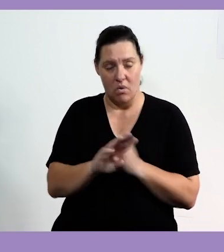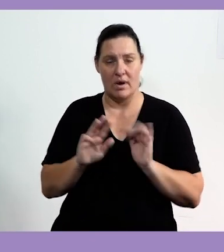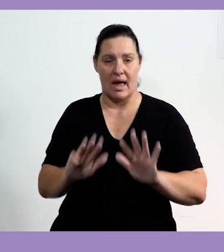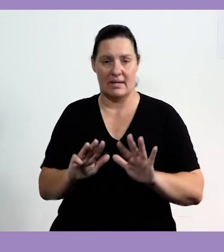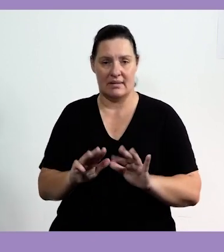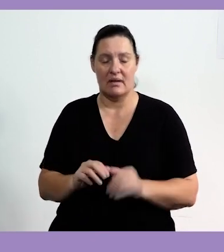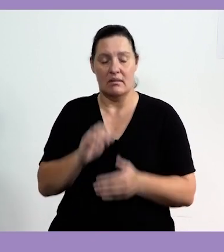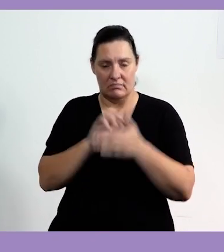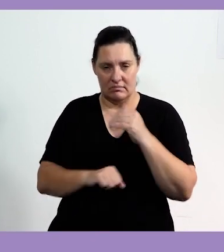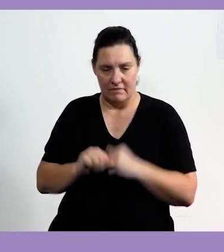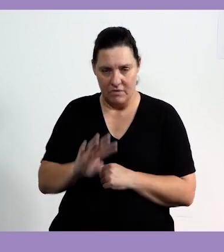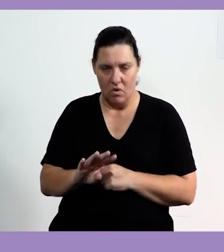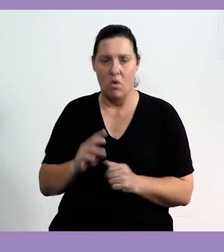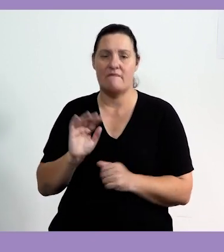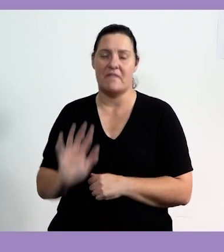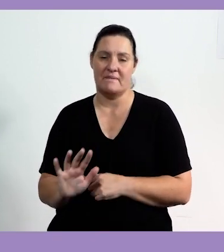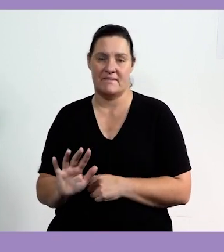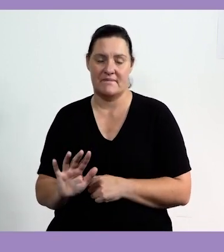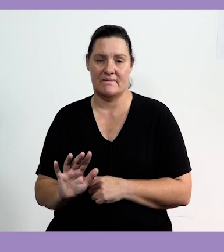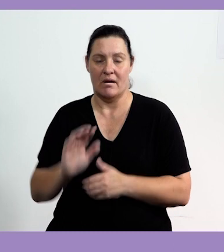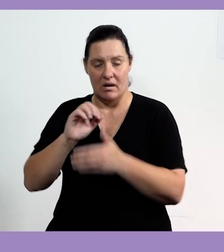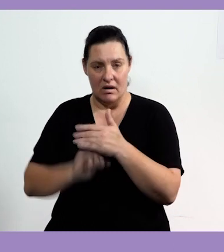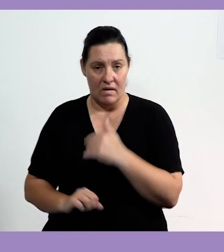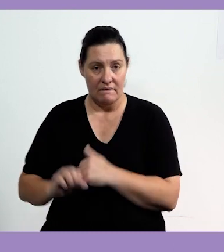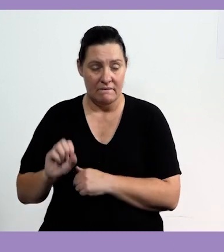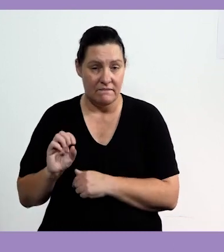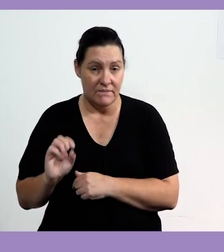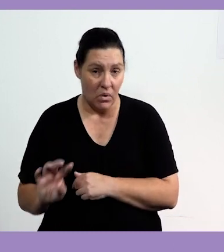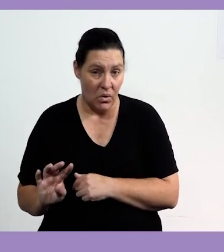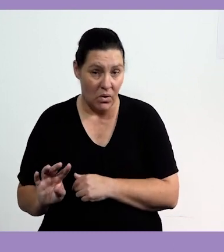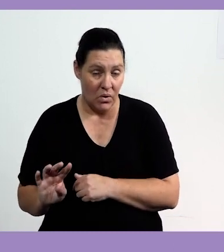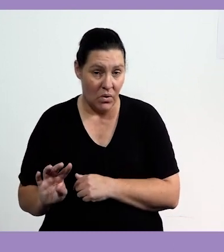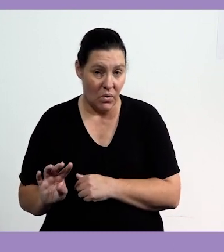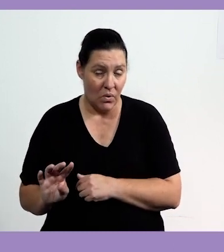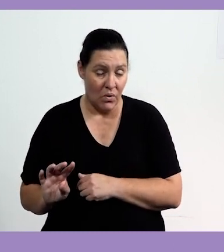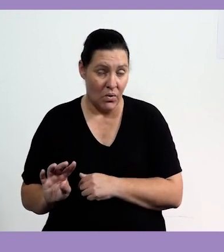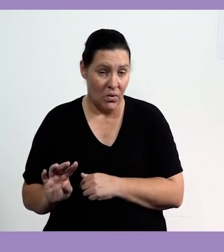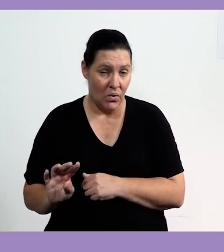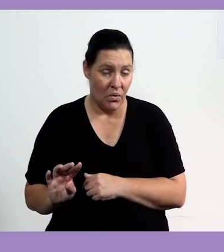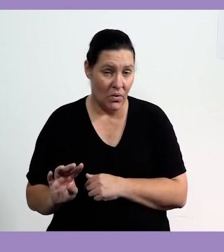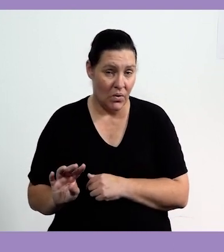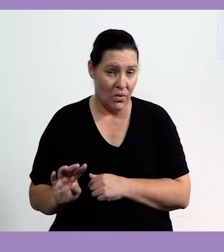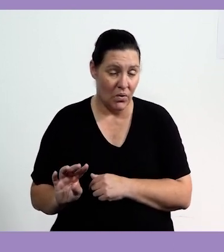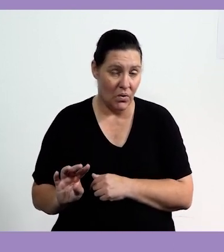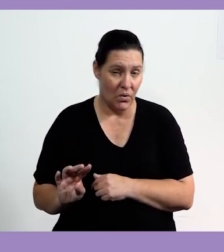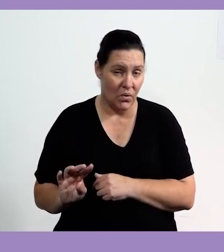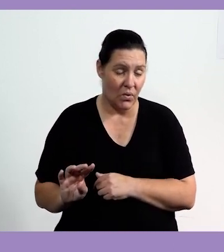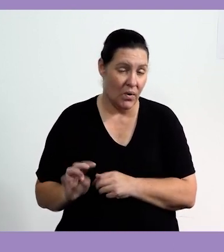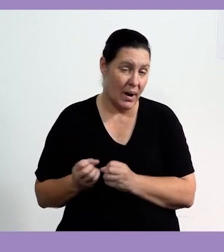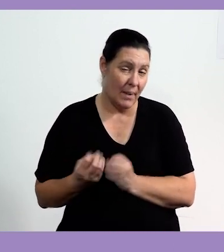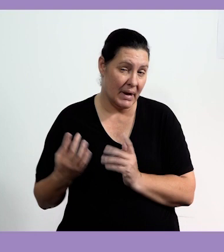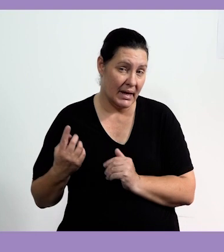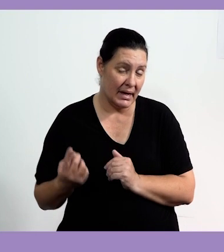subtract 4, it gives us 9. From 9, we subtract 4, it gives us 5. Now from 5,